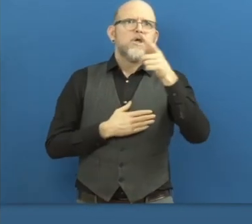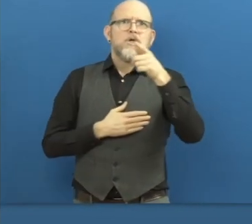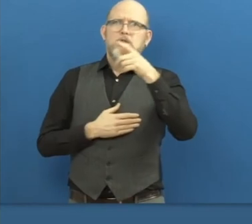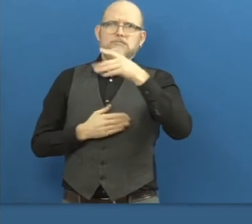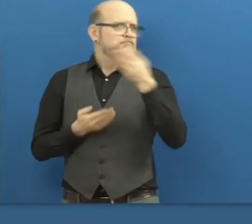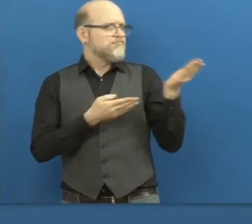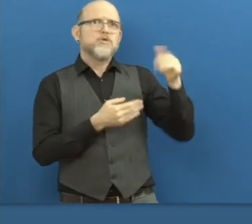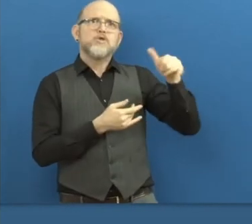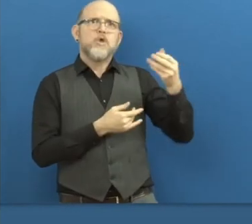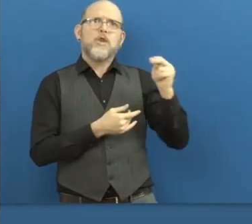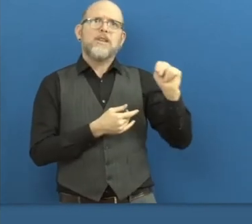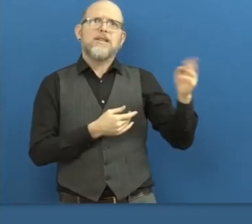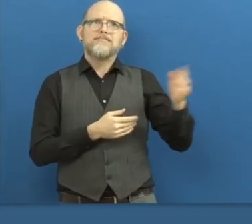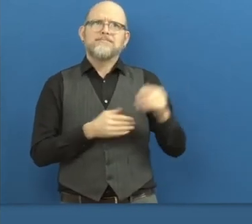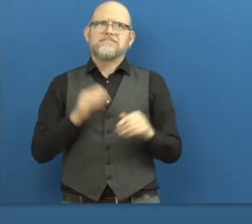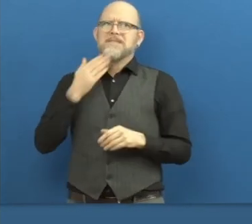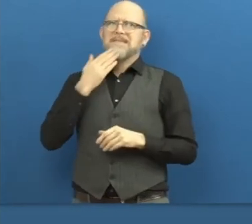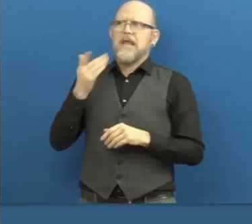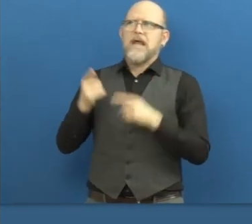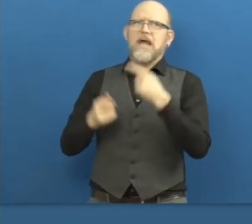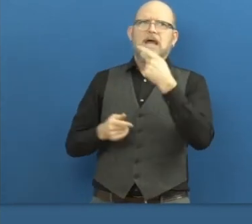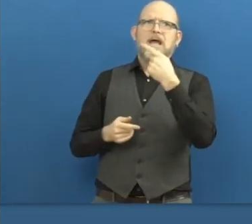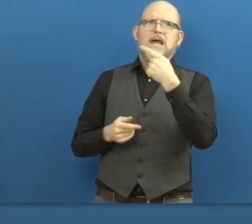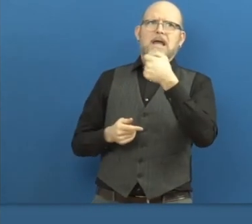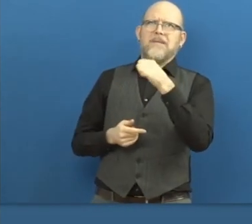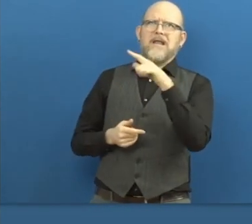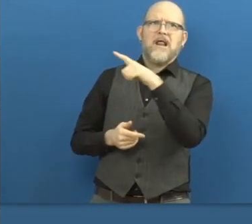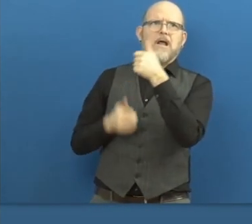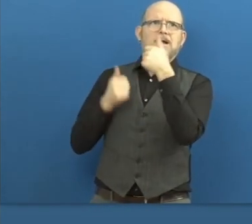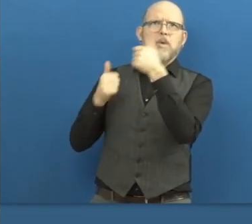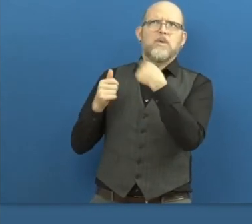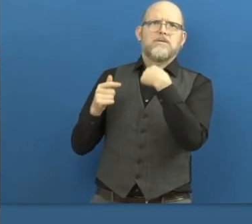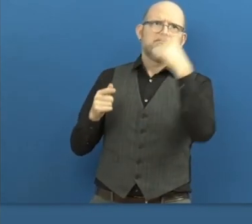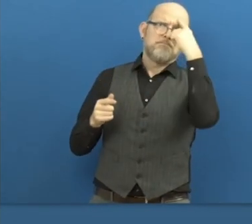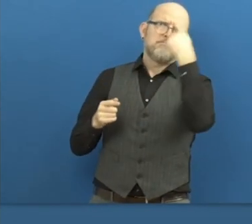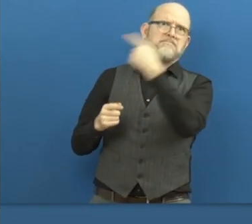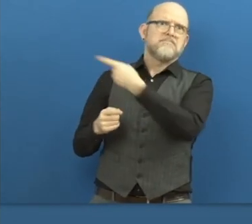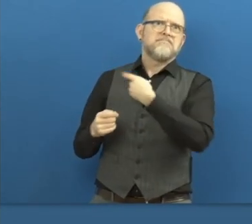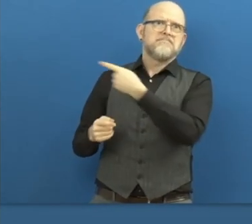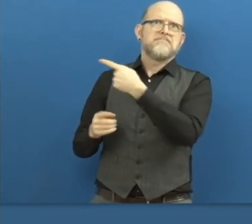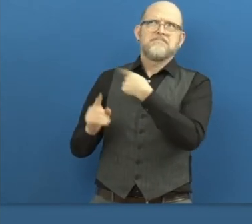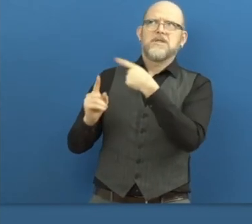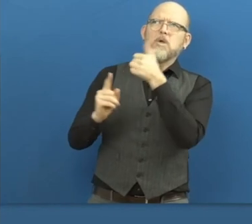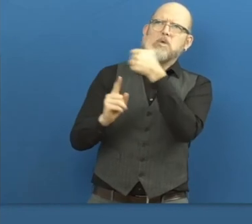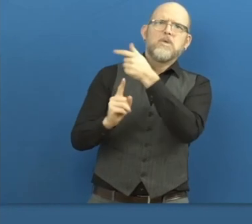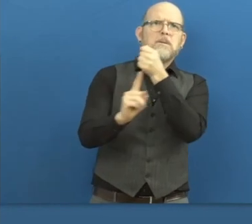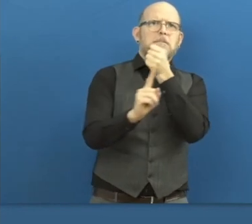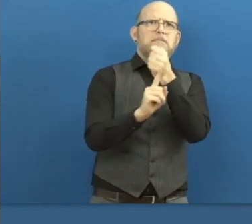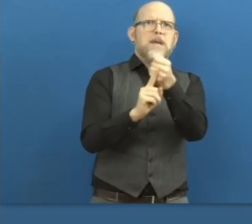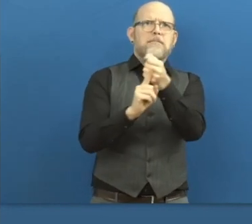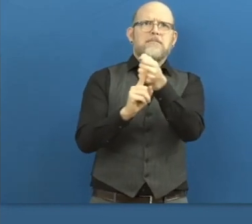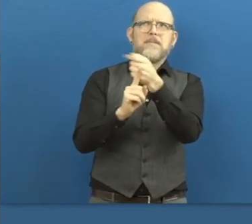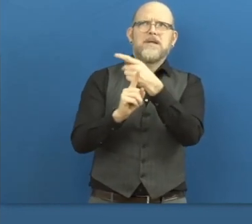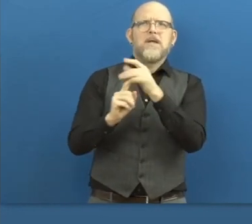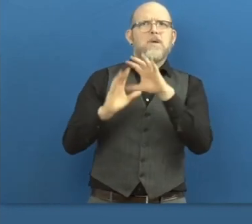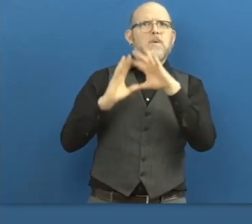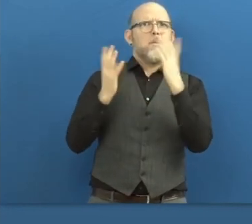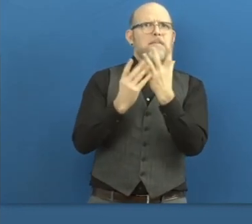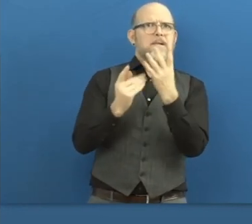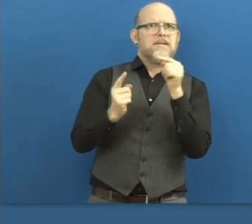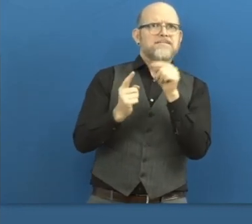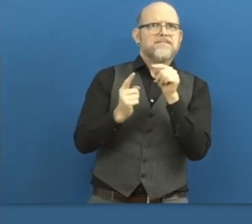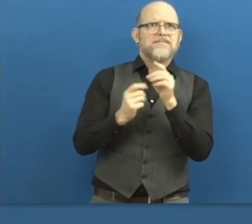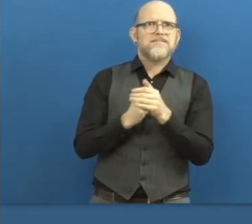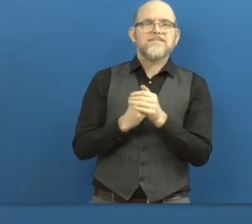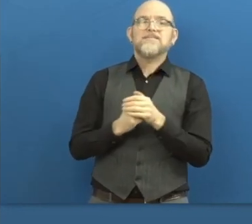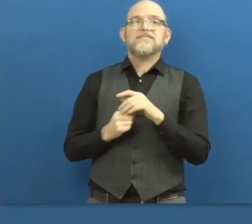he hit exactly what I was thinking about. And that is, we do need to see what other groups are doing.